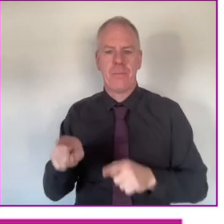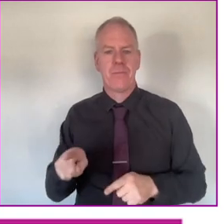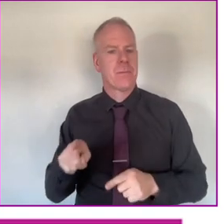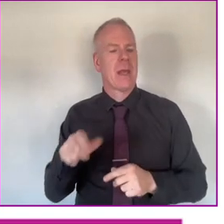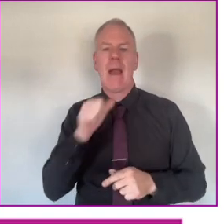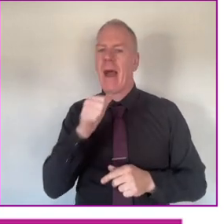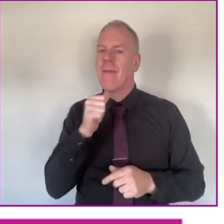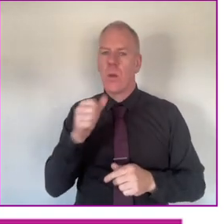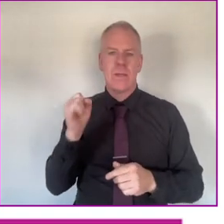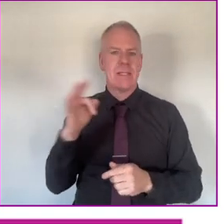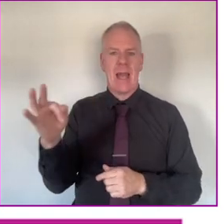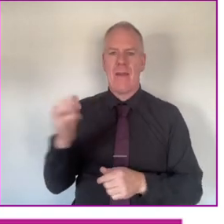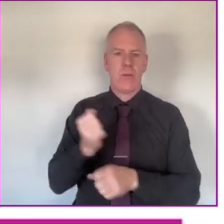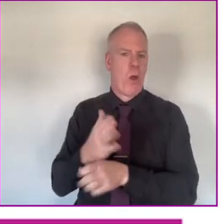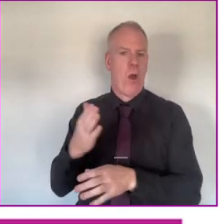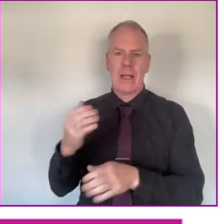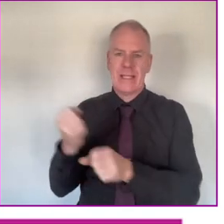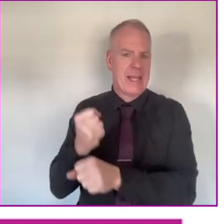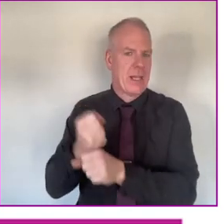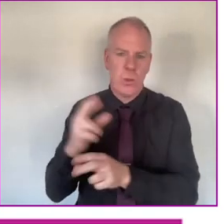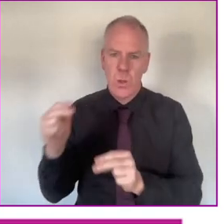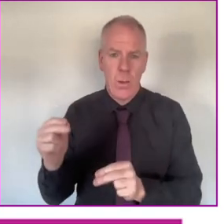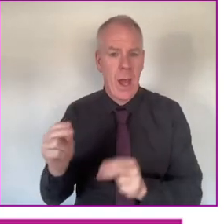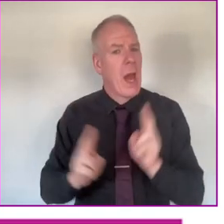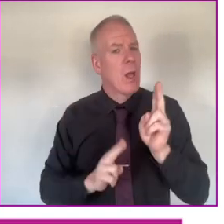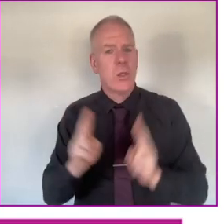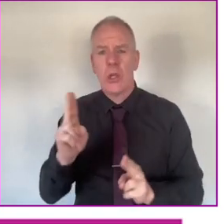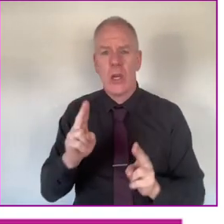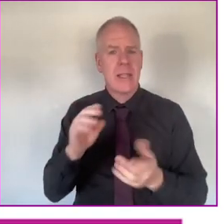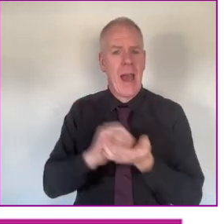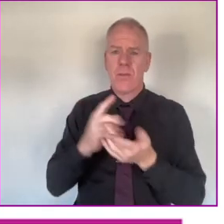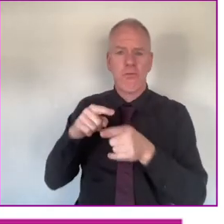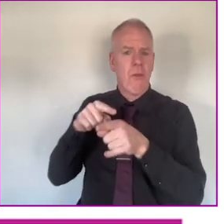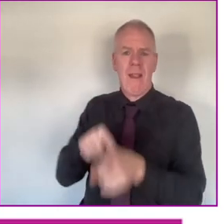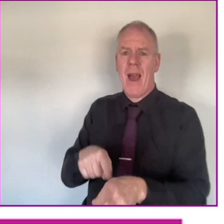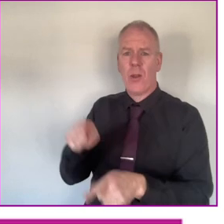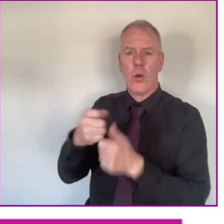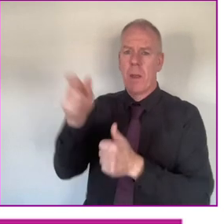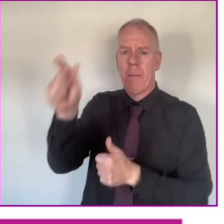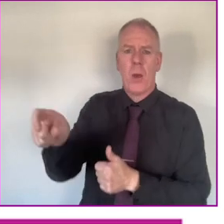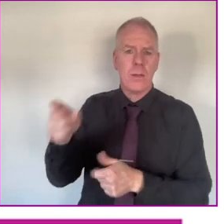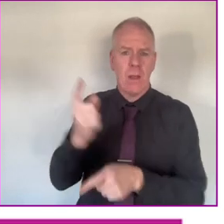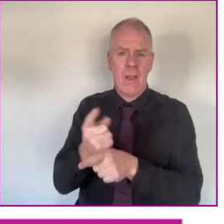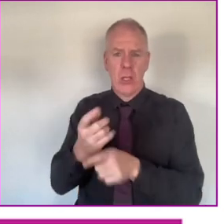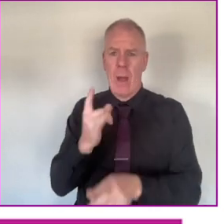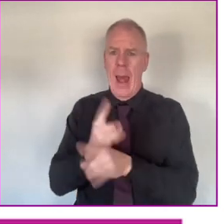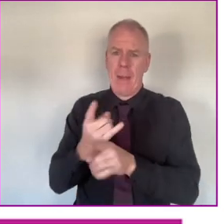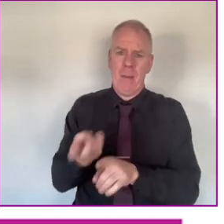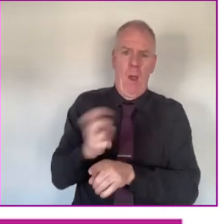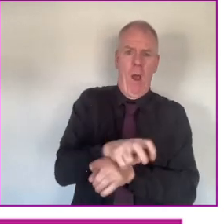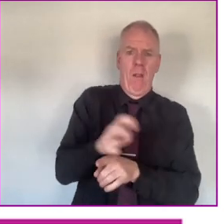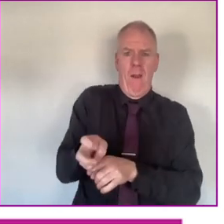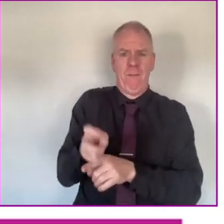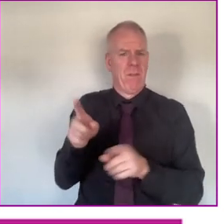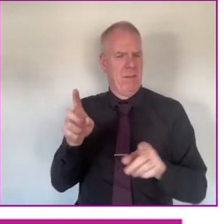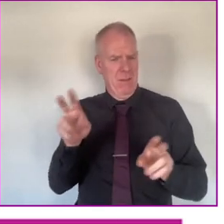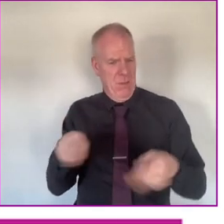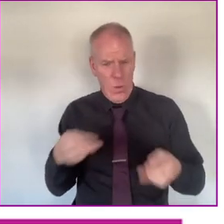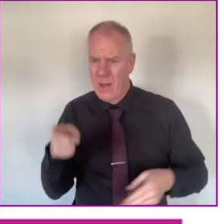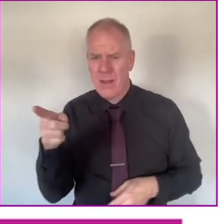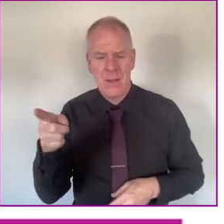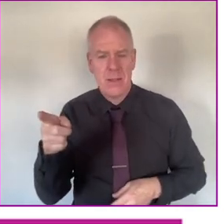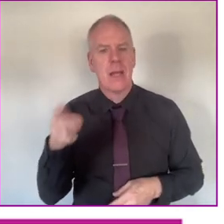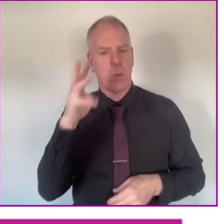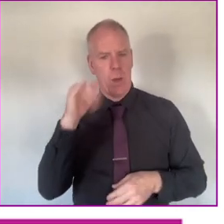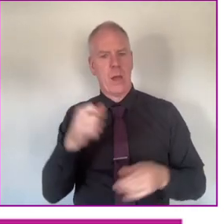because we won't be getting staff in all the stations. And neither should I have to rely on another staff member to get on and off a train in the